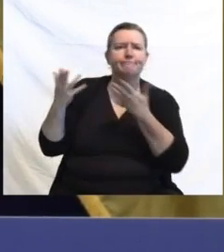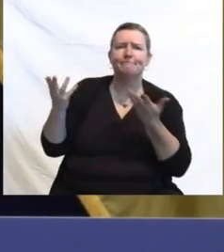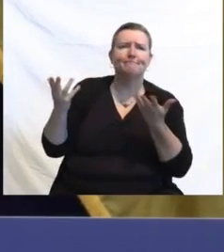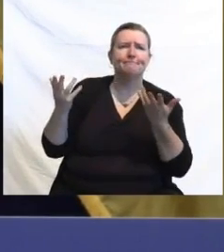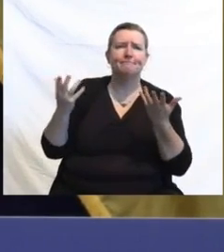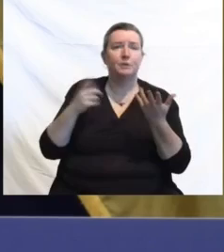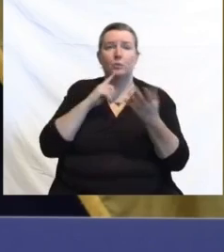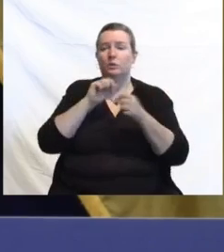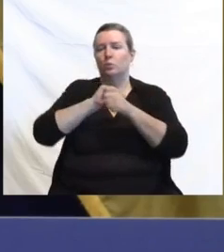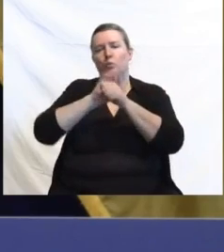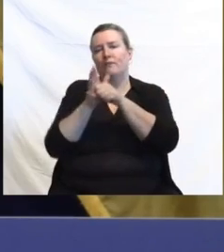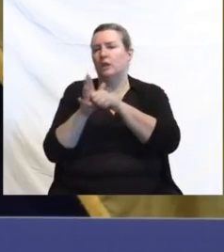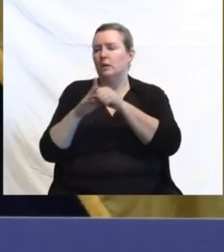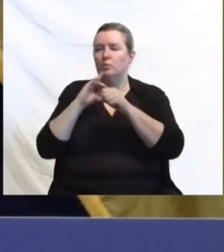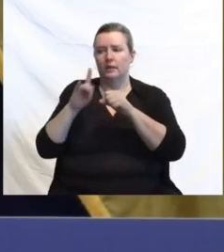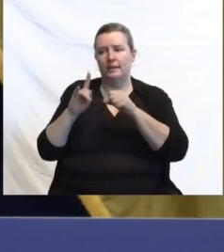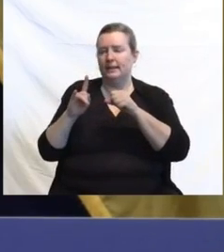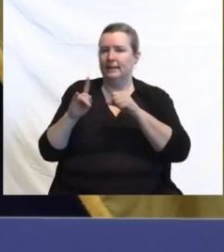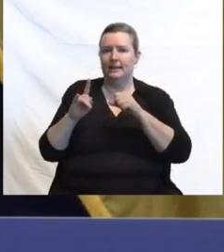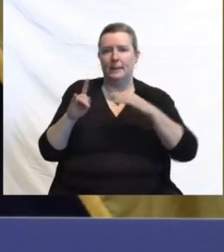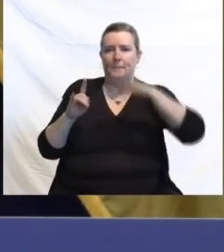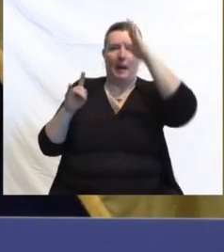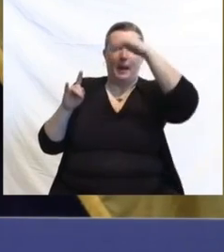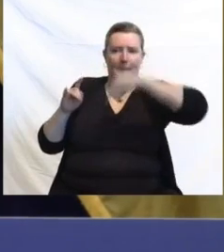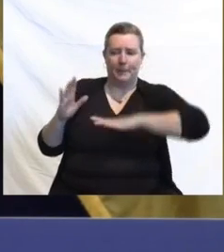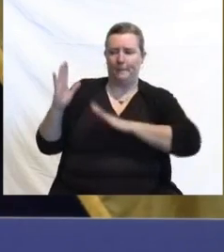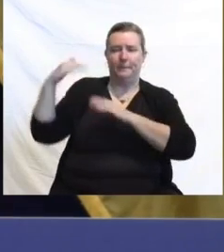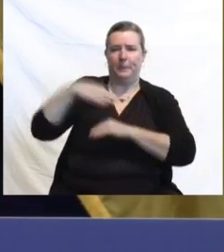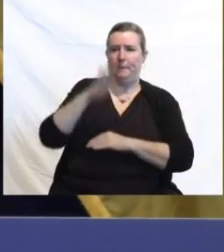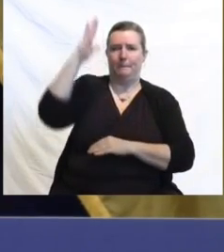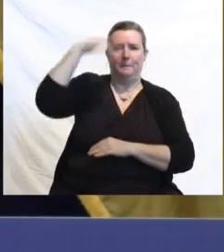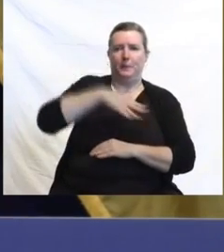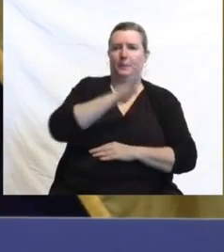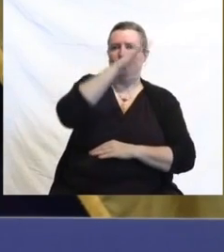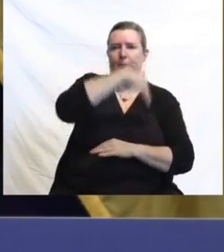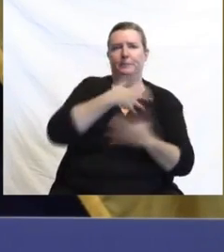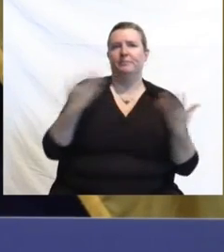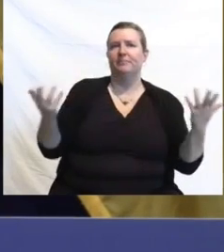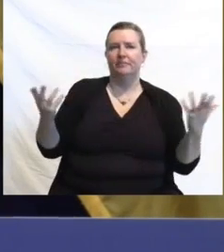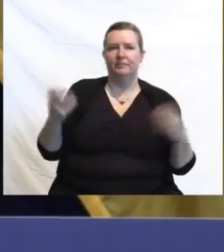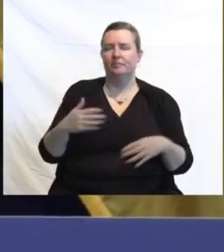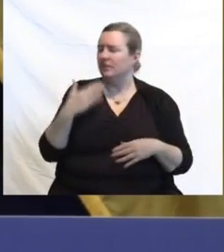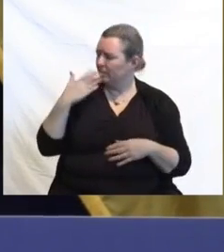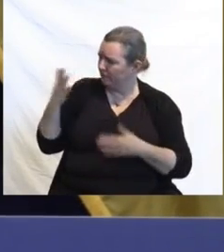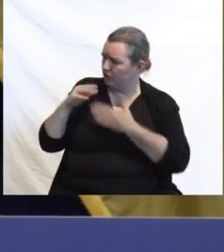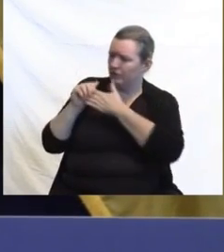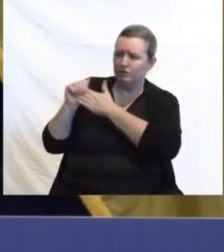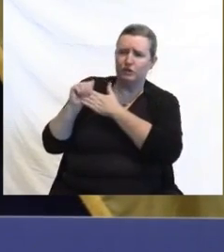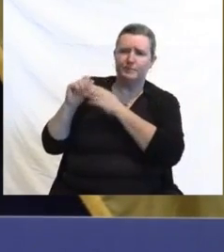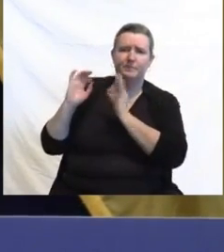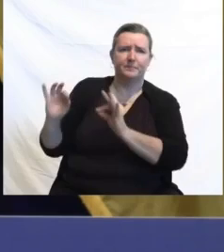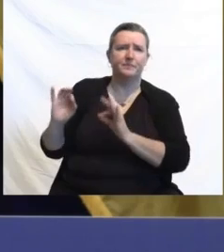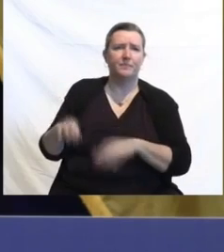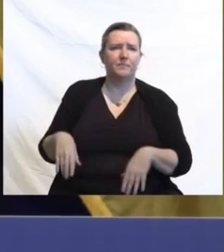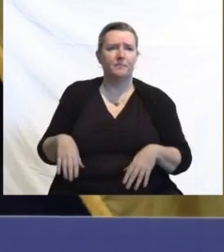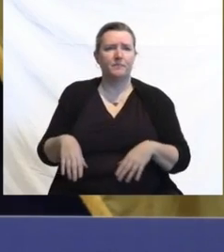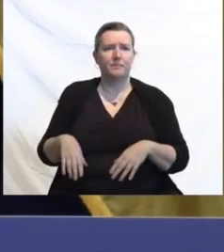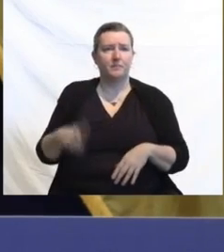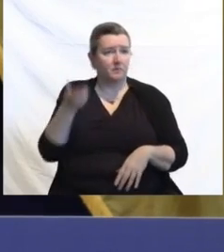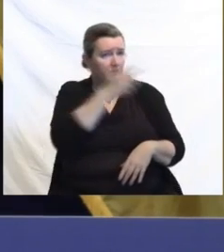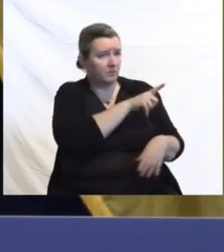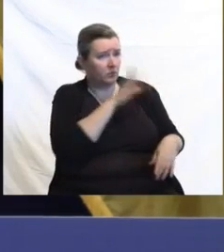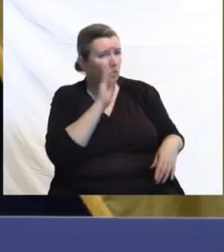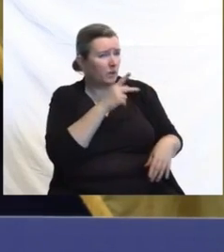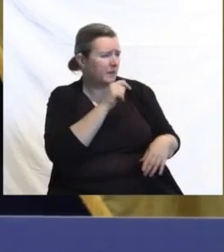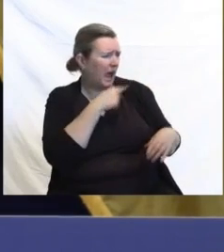humble you, right? Thank you for all of that and for your leadership. Pat, I know you've got a few, anything